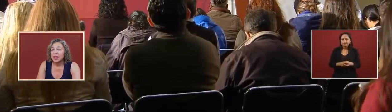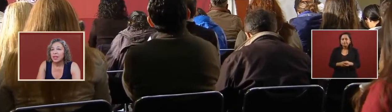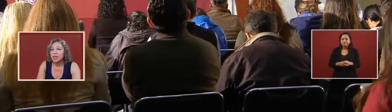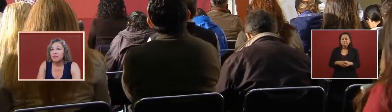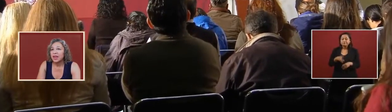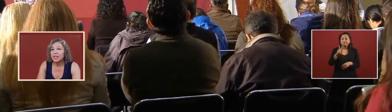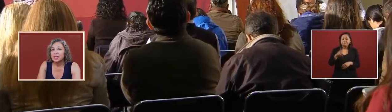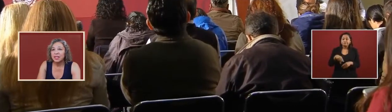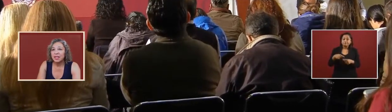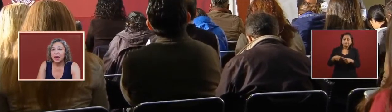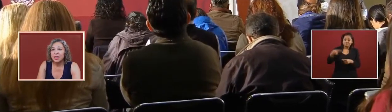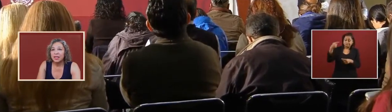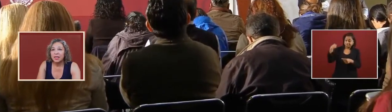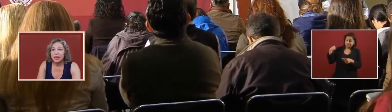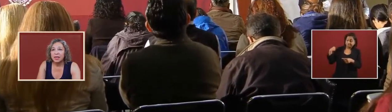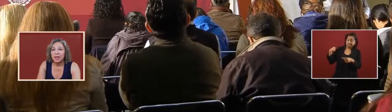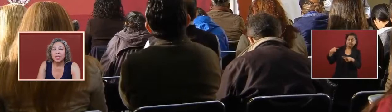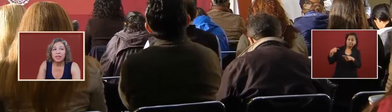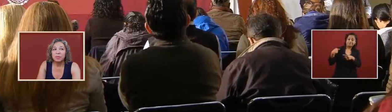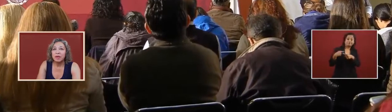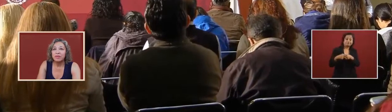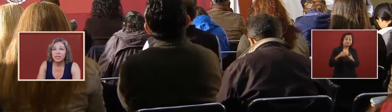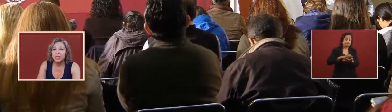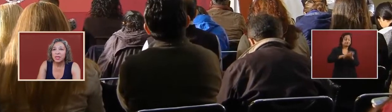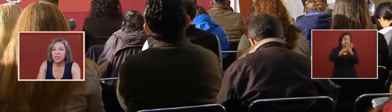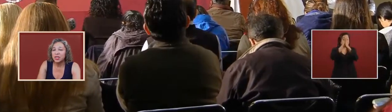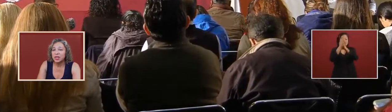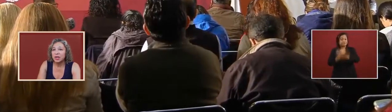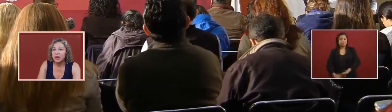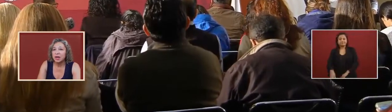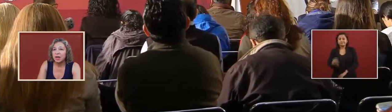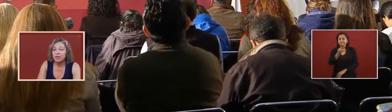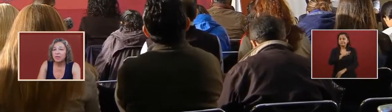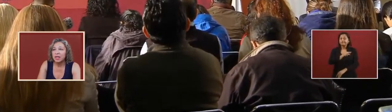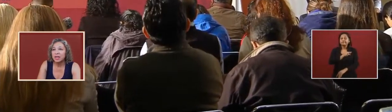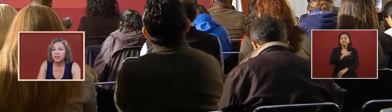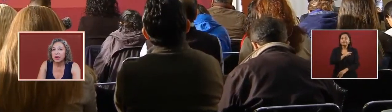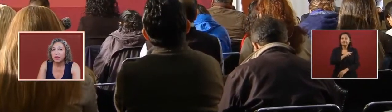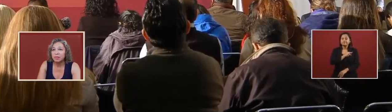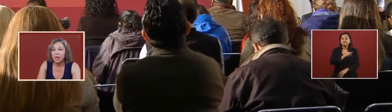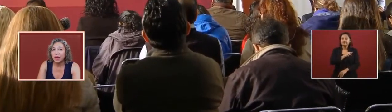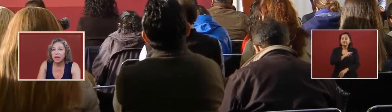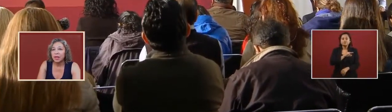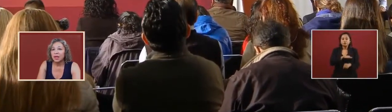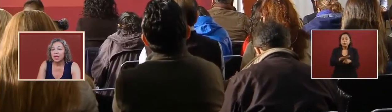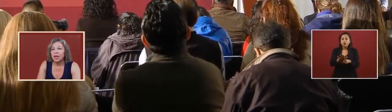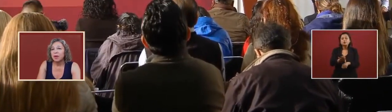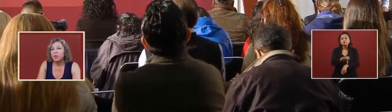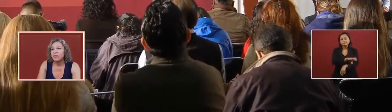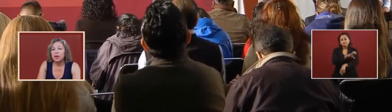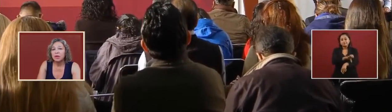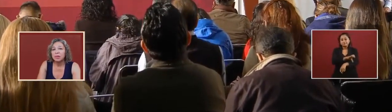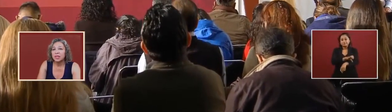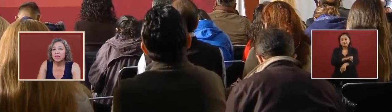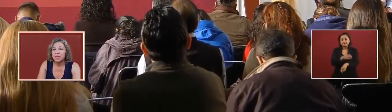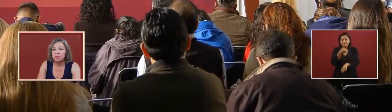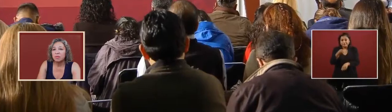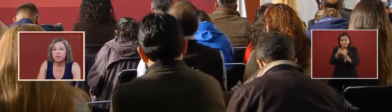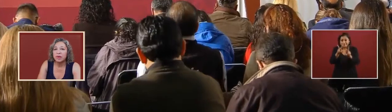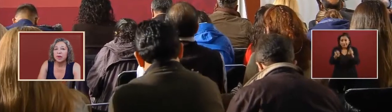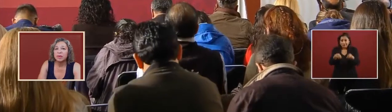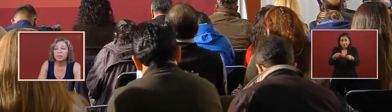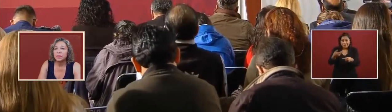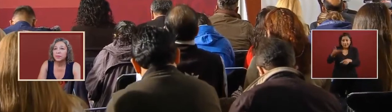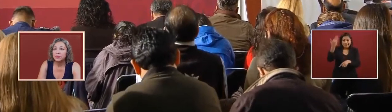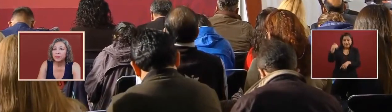and they advanced a lot in the privatization of the electric company and we've talked about this here